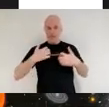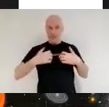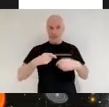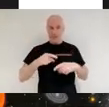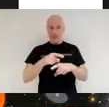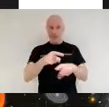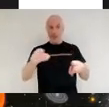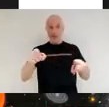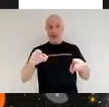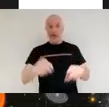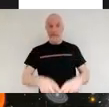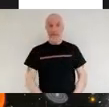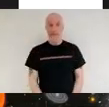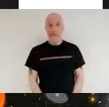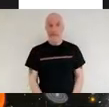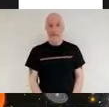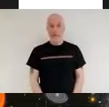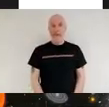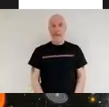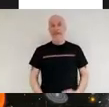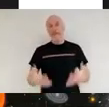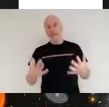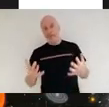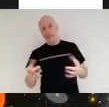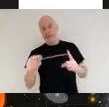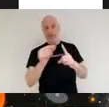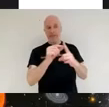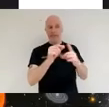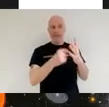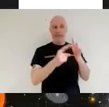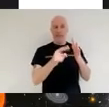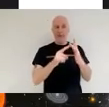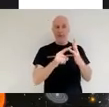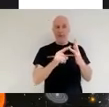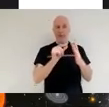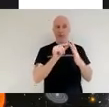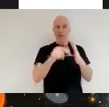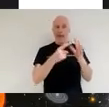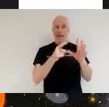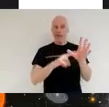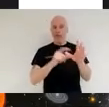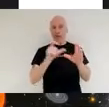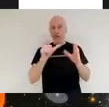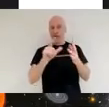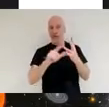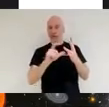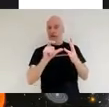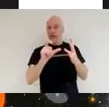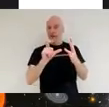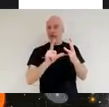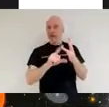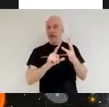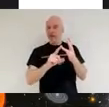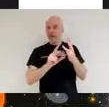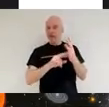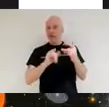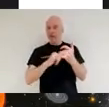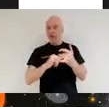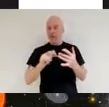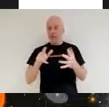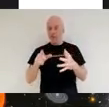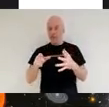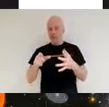is looking at what i like to call proto-planetary cocoons so this is looking at the dust